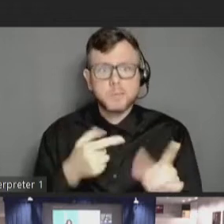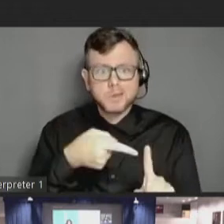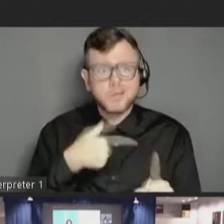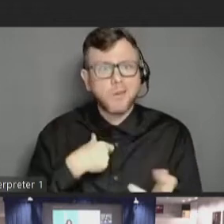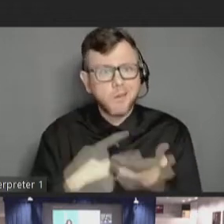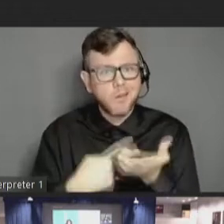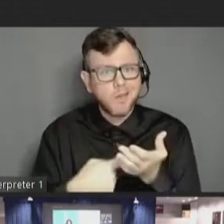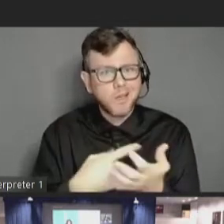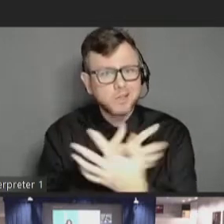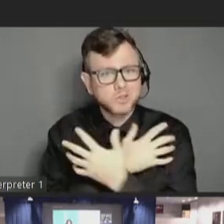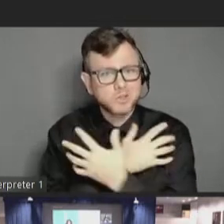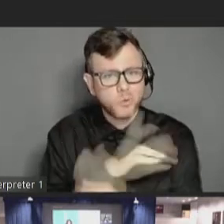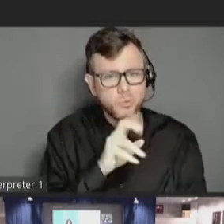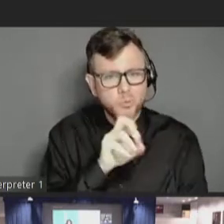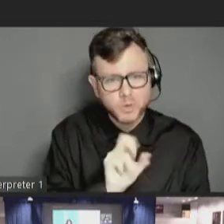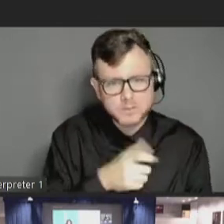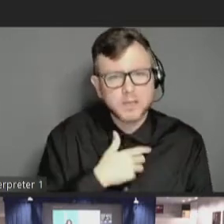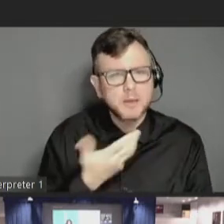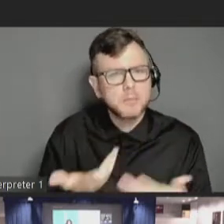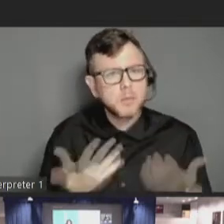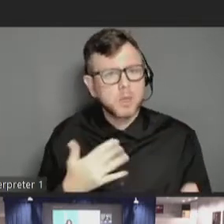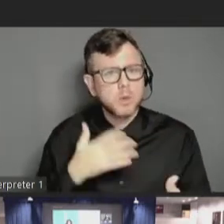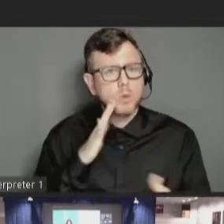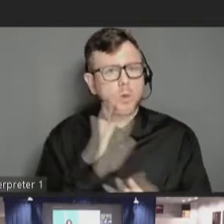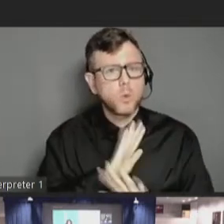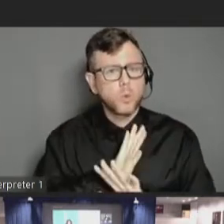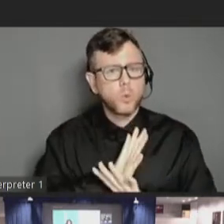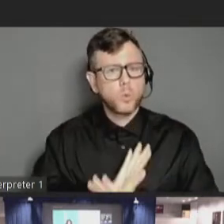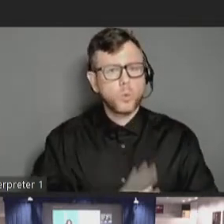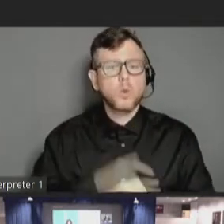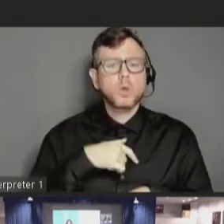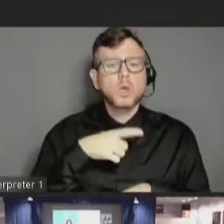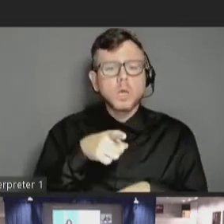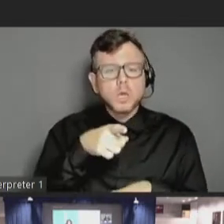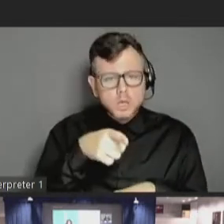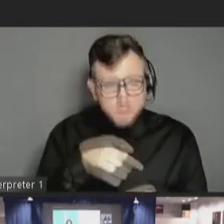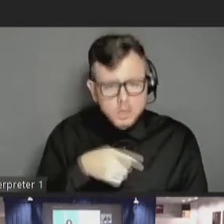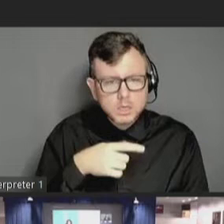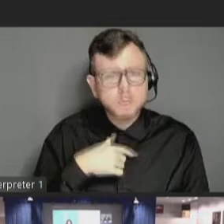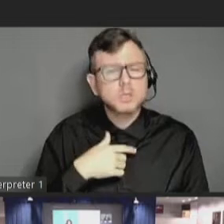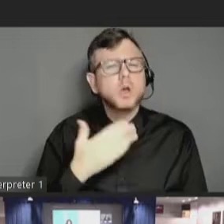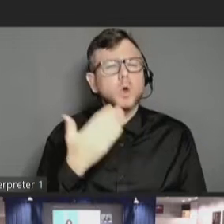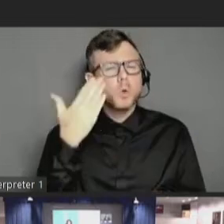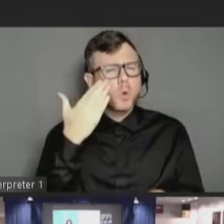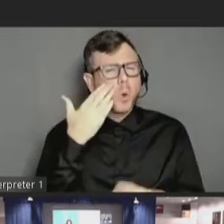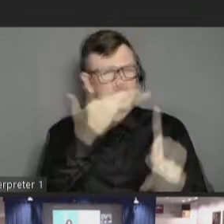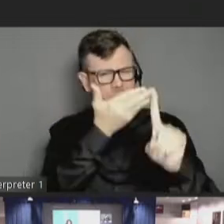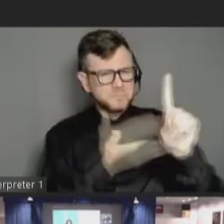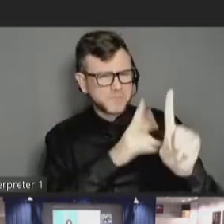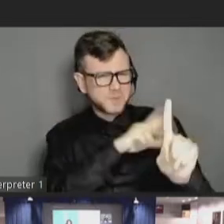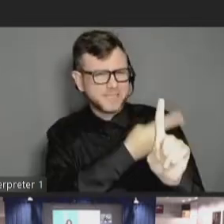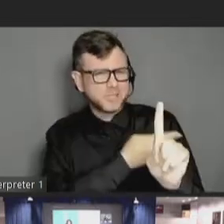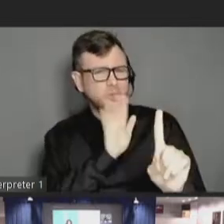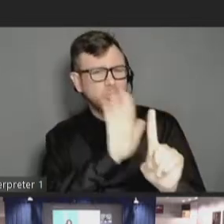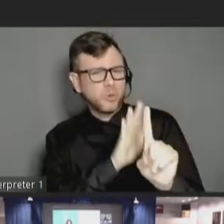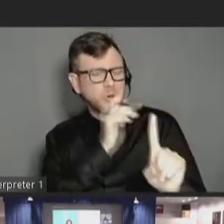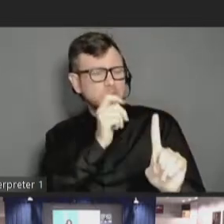Learning from caregivers and individuals about their needs. Take a little time to know your patient and know what they need.